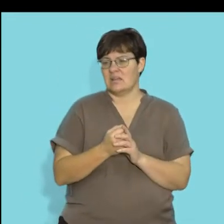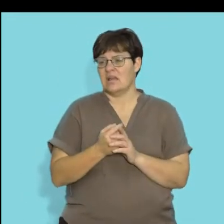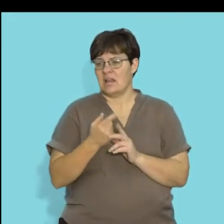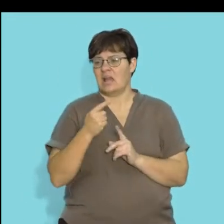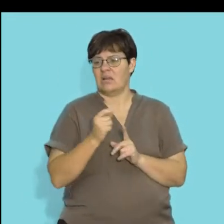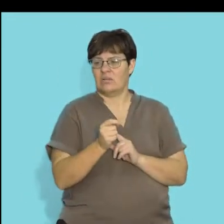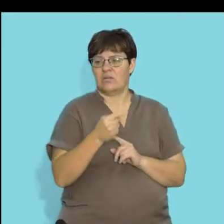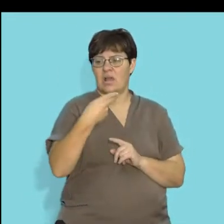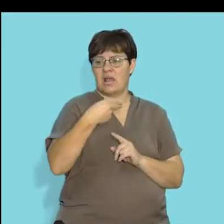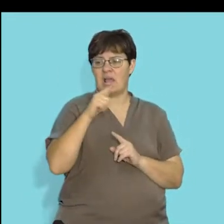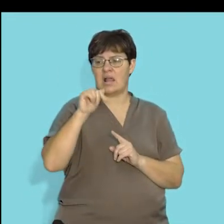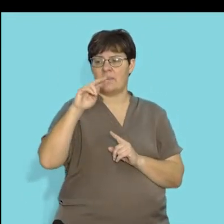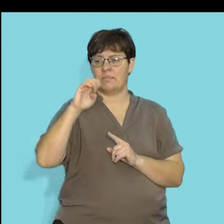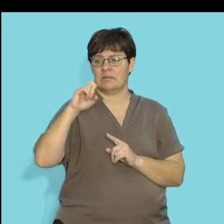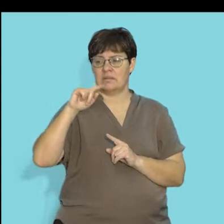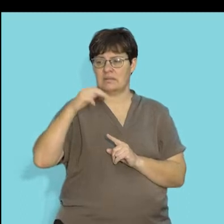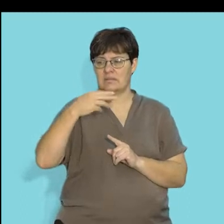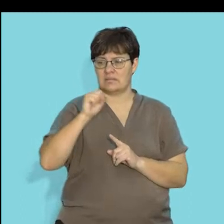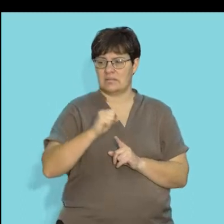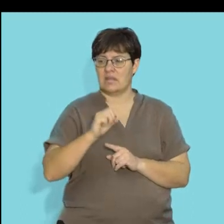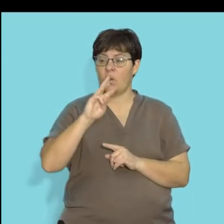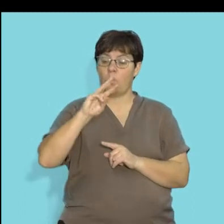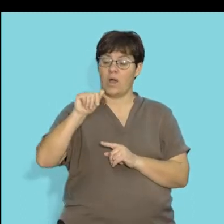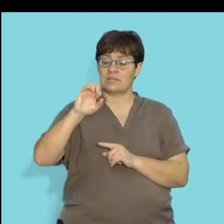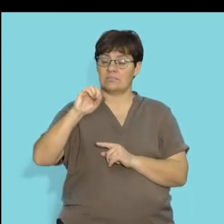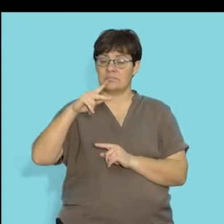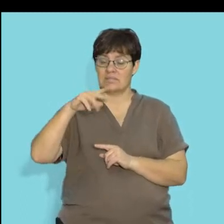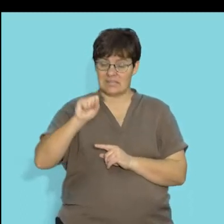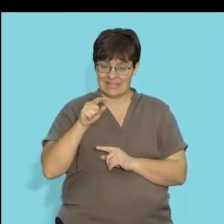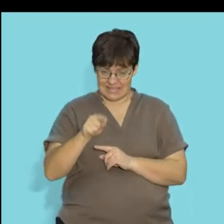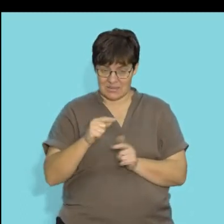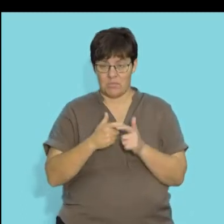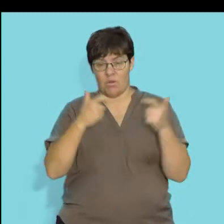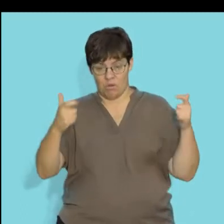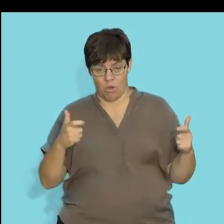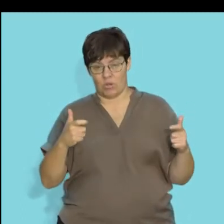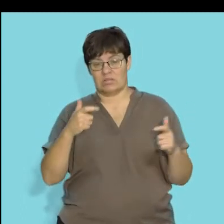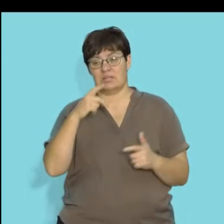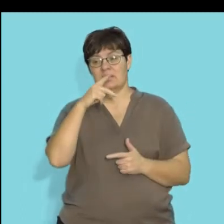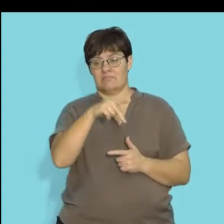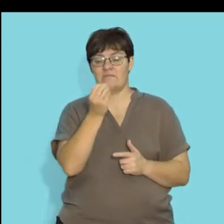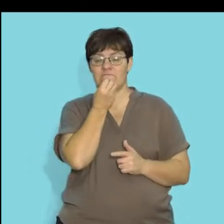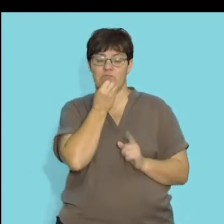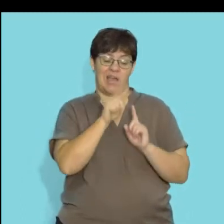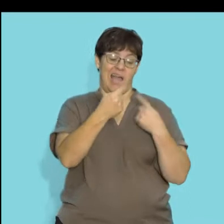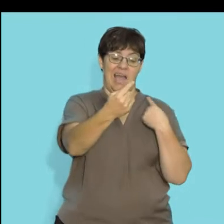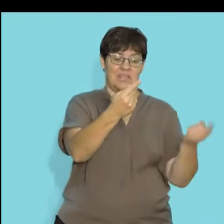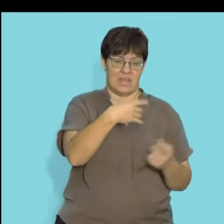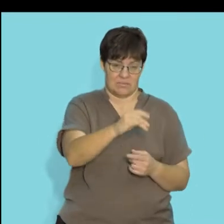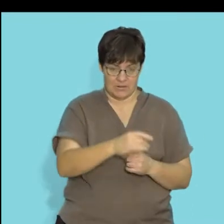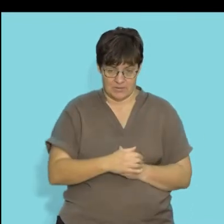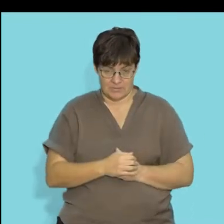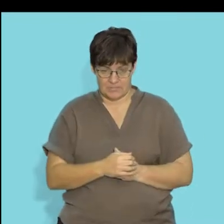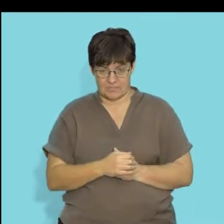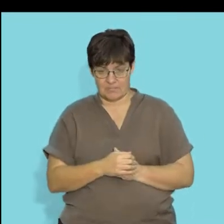such as your helminthus and many wasps are all part of your large parasites that feed off animals.